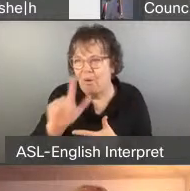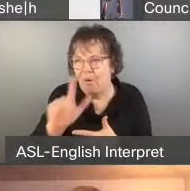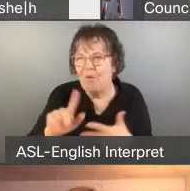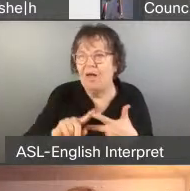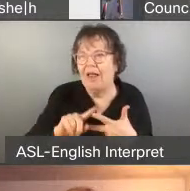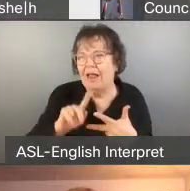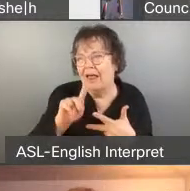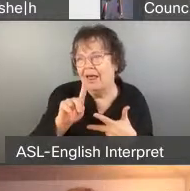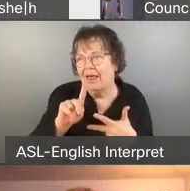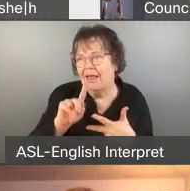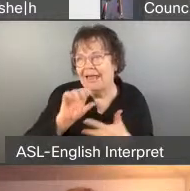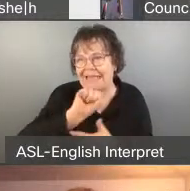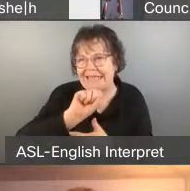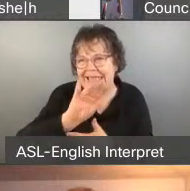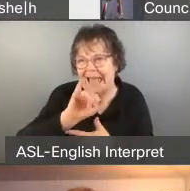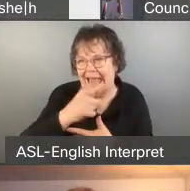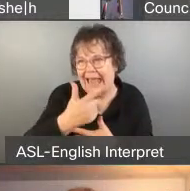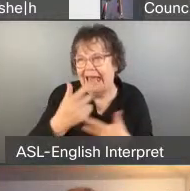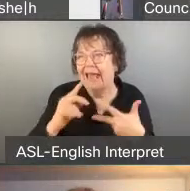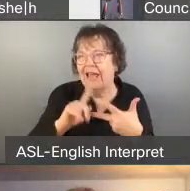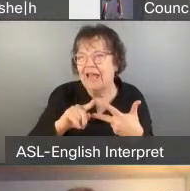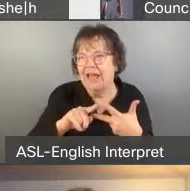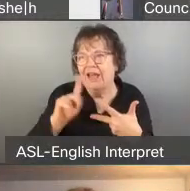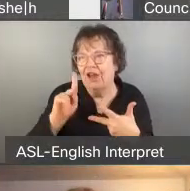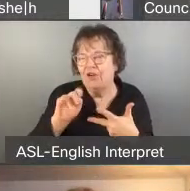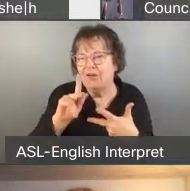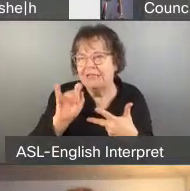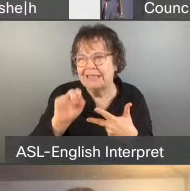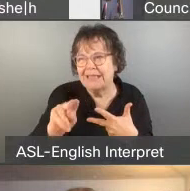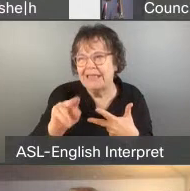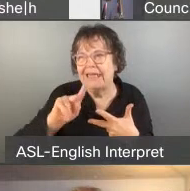Christine Jeldson, and Eva Shields.